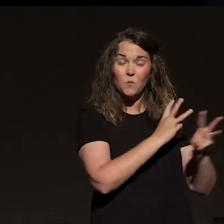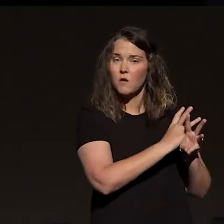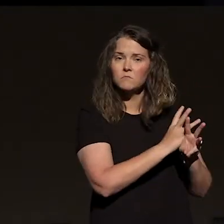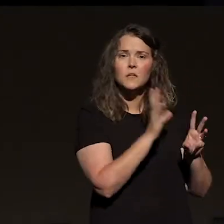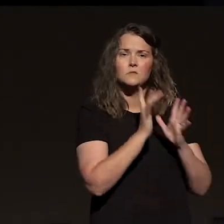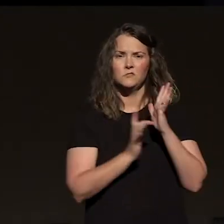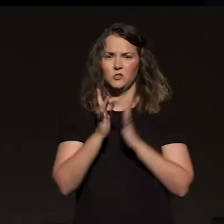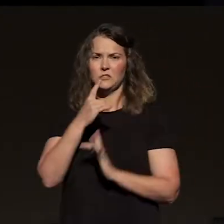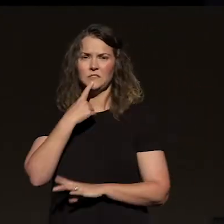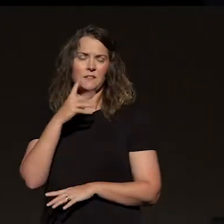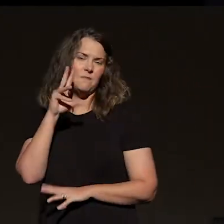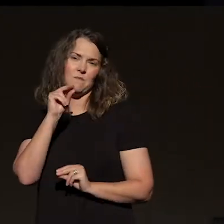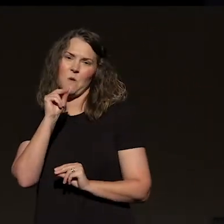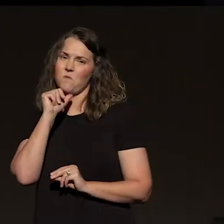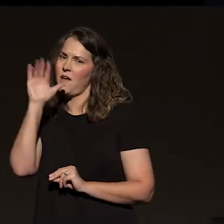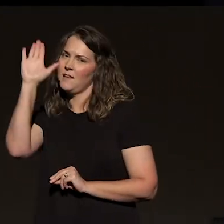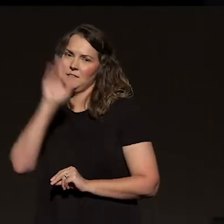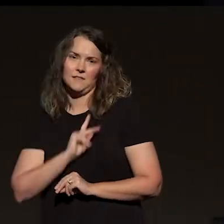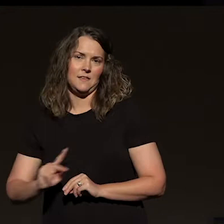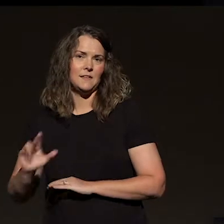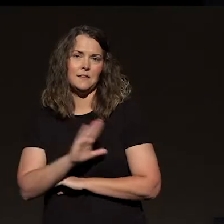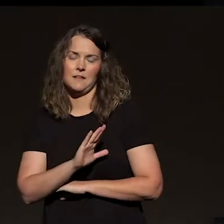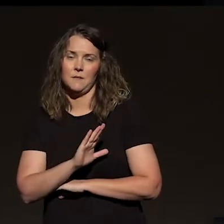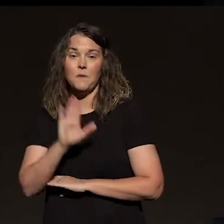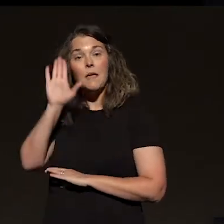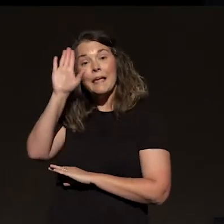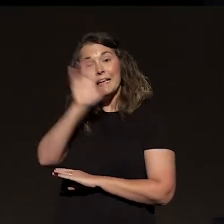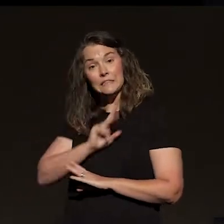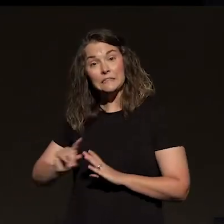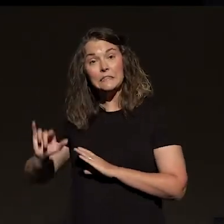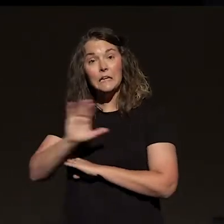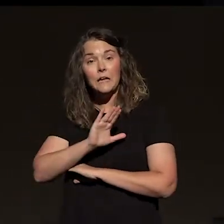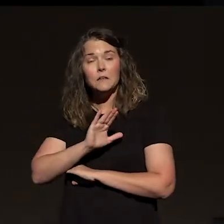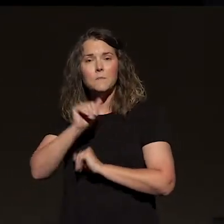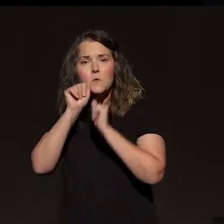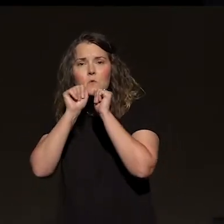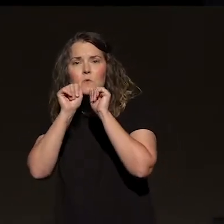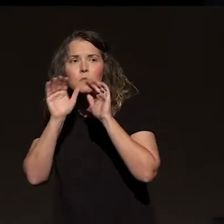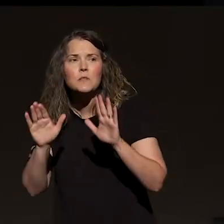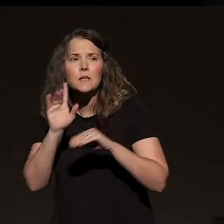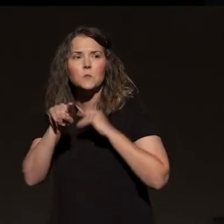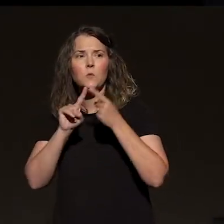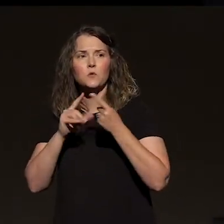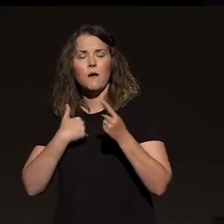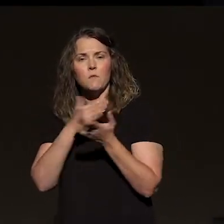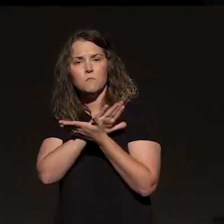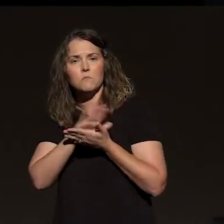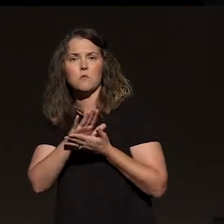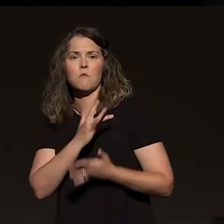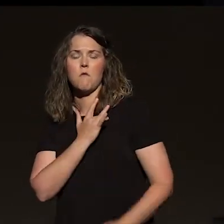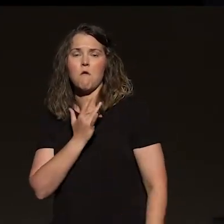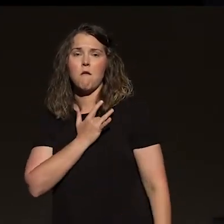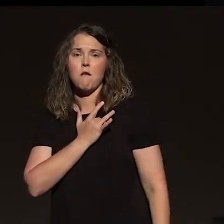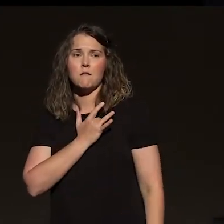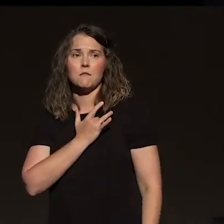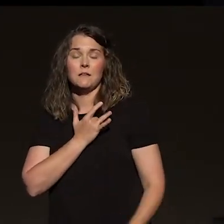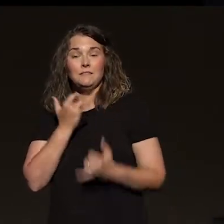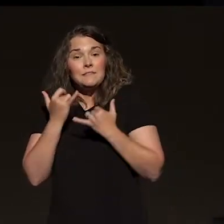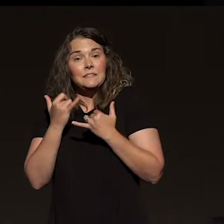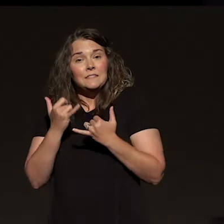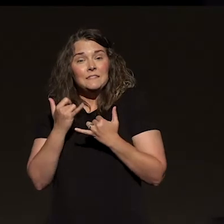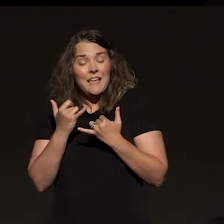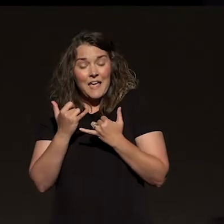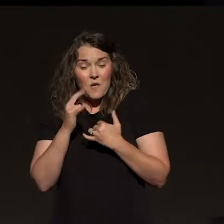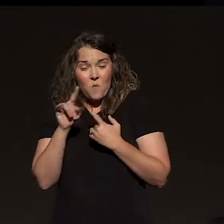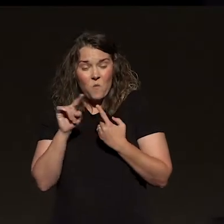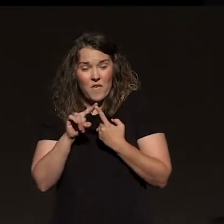Jesus said, no, not in my kingdom. In my kingdom, you're blessed whenever you're pure of heart. In a day and time where everybody seemed to be